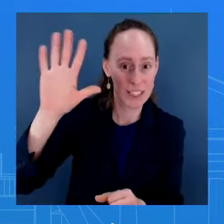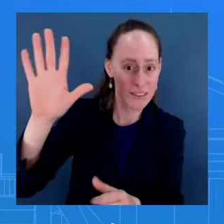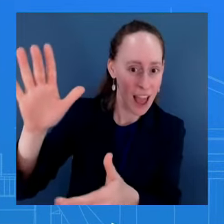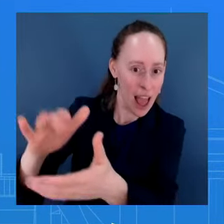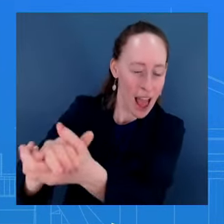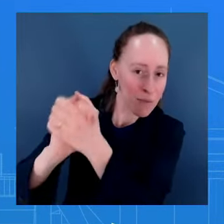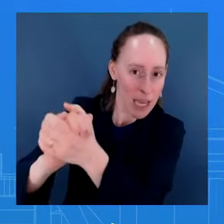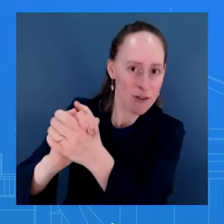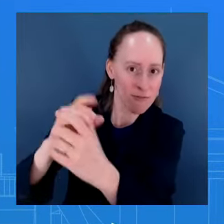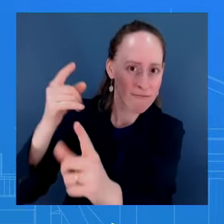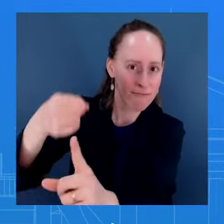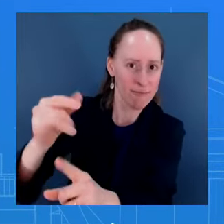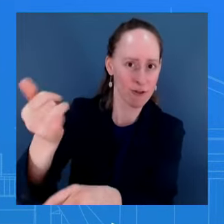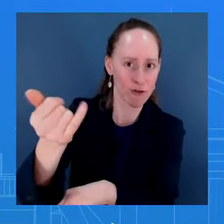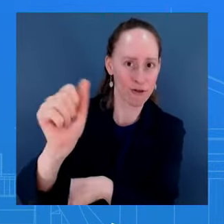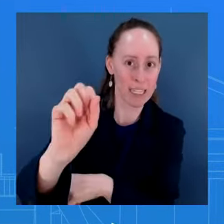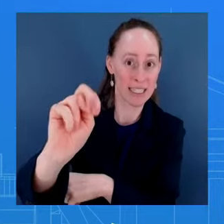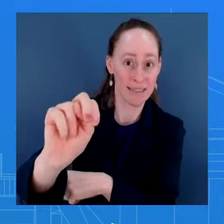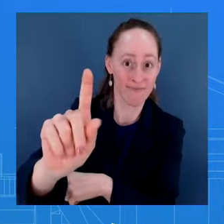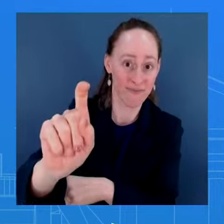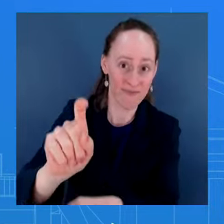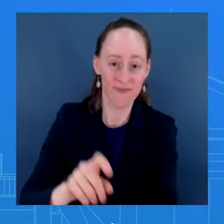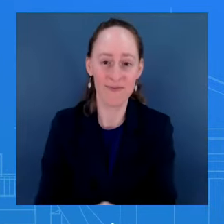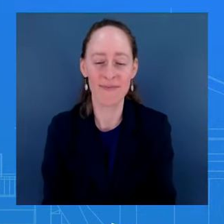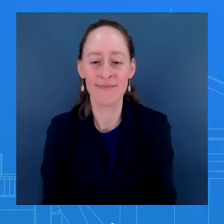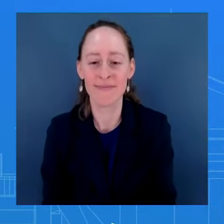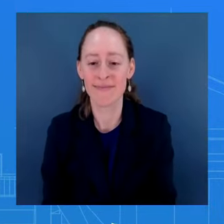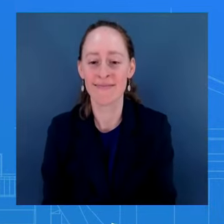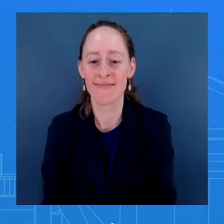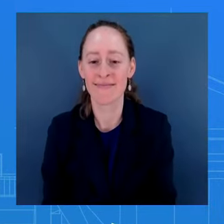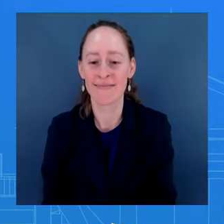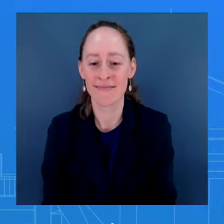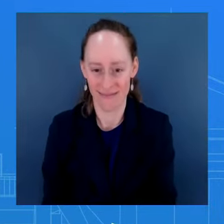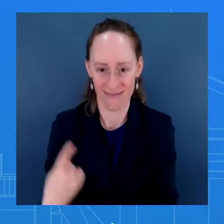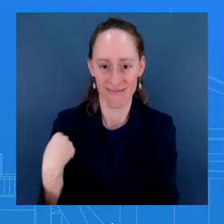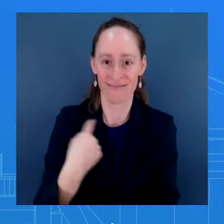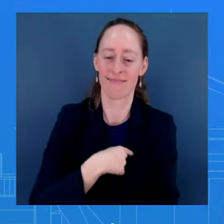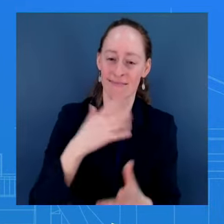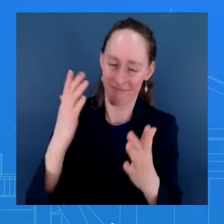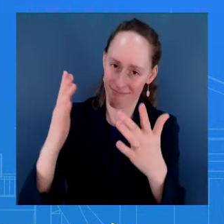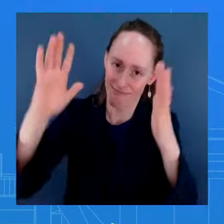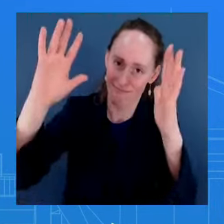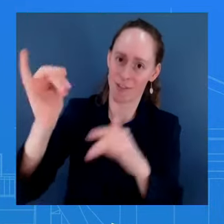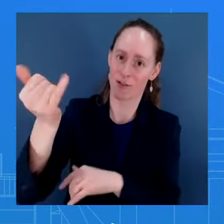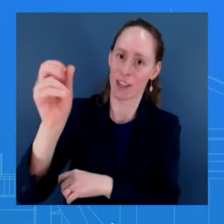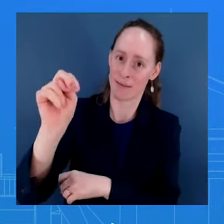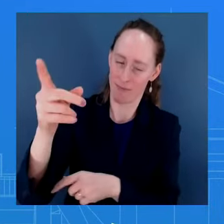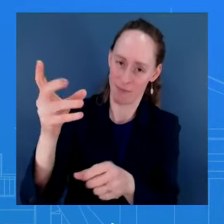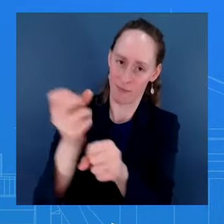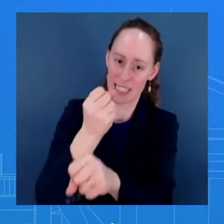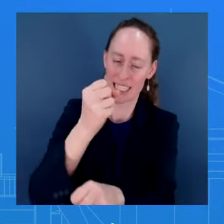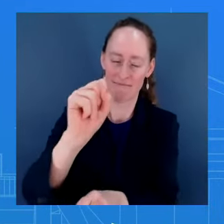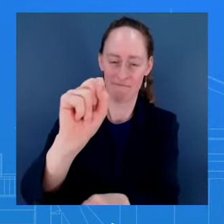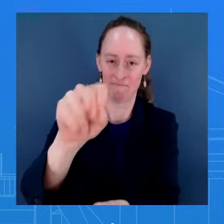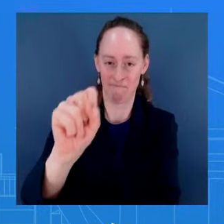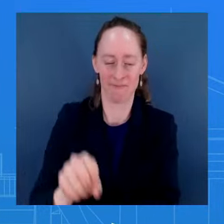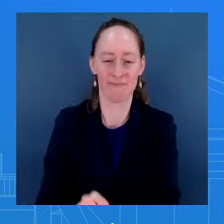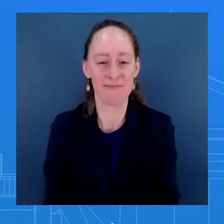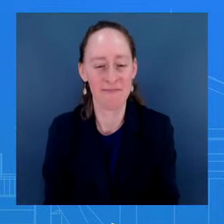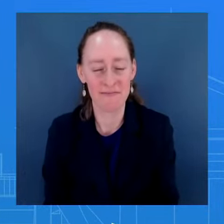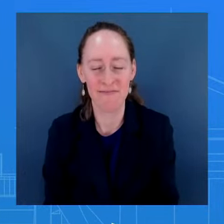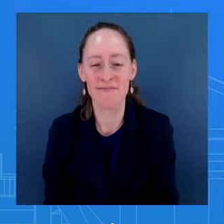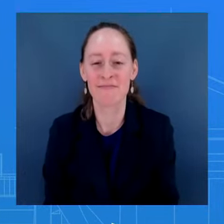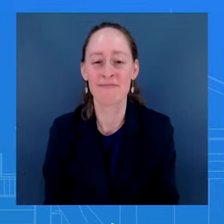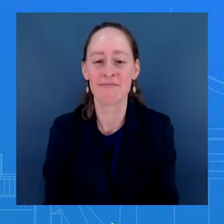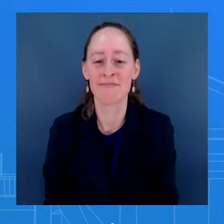We congratulate Jason Palmer on his win last night. Now that the field is down to two, is President Biden